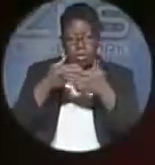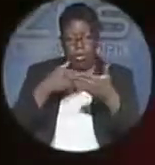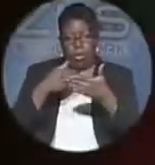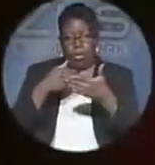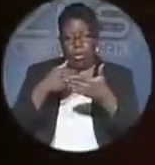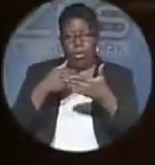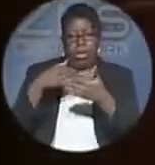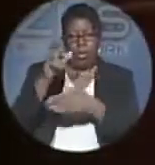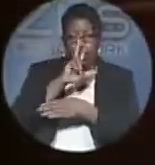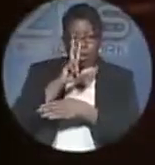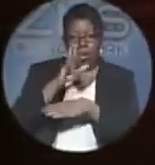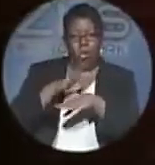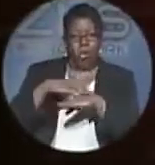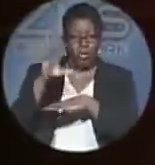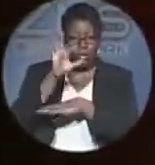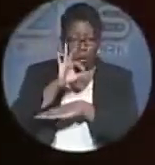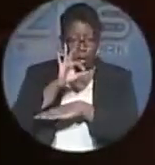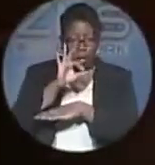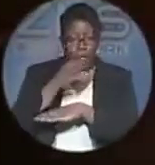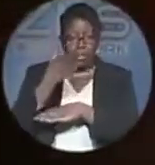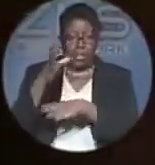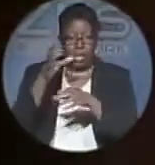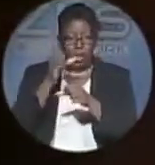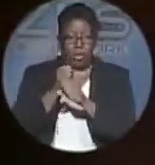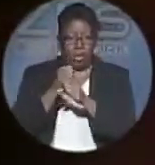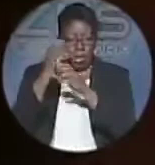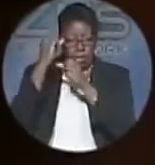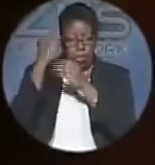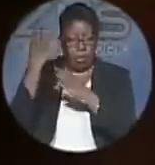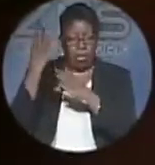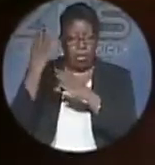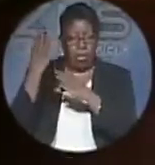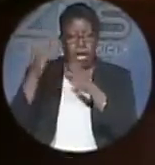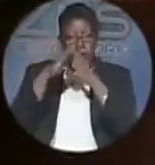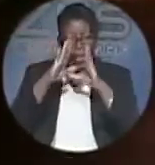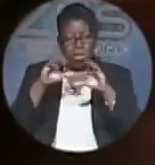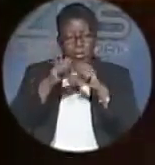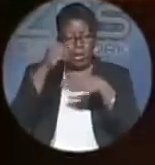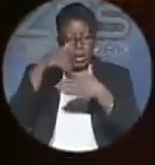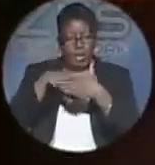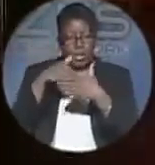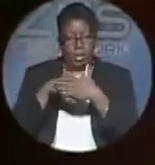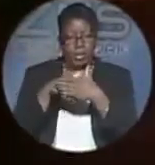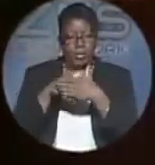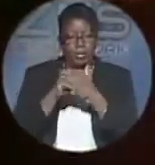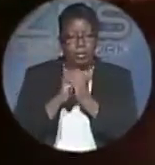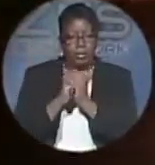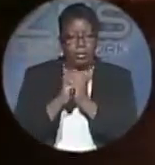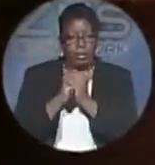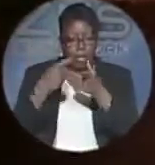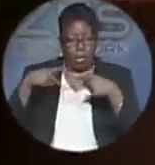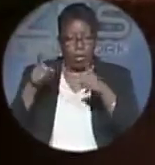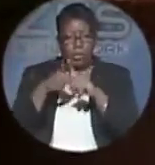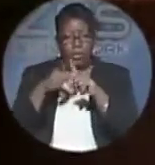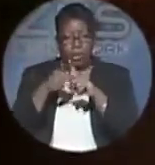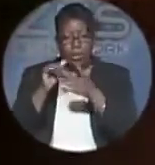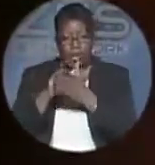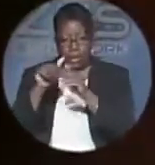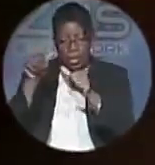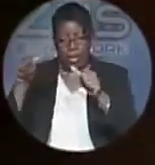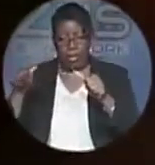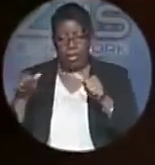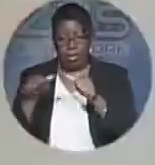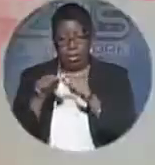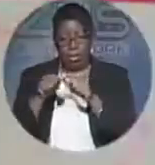'clock Friday afternoon, they received information of a housebreaking in progress at Hall's close off Gladstone Road. While en route to the scene, Southwestern Division